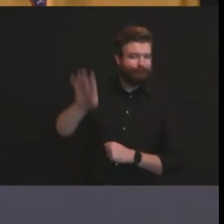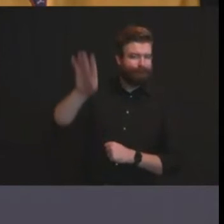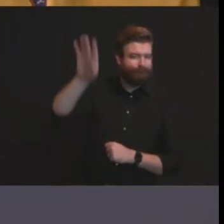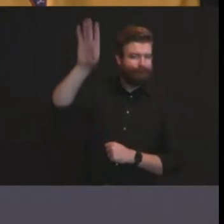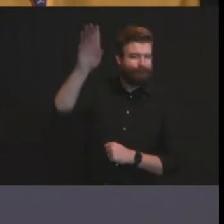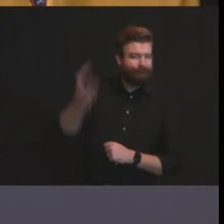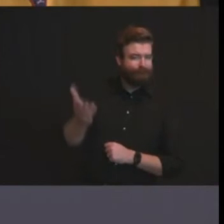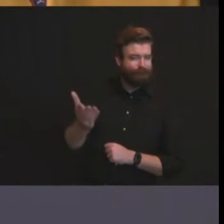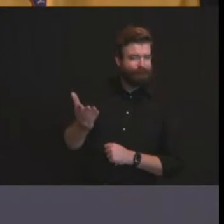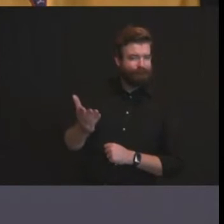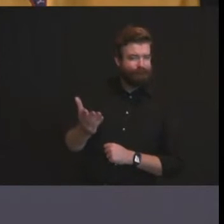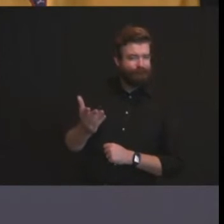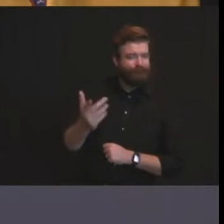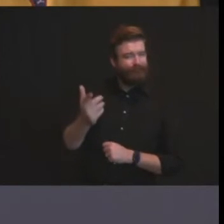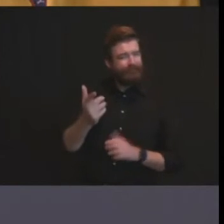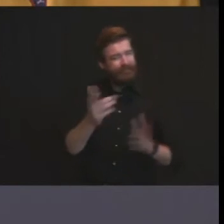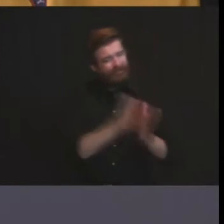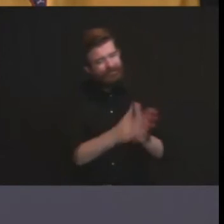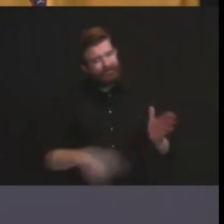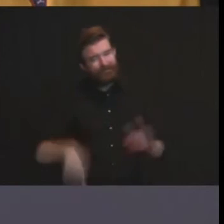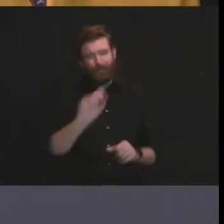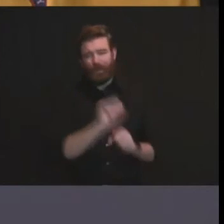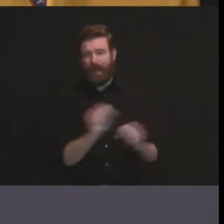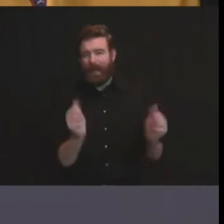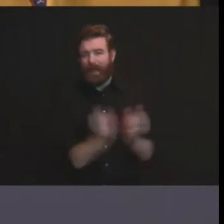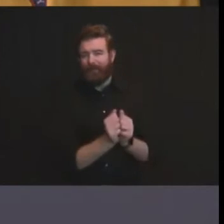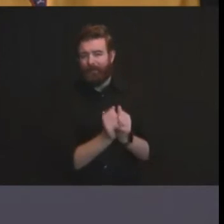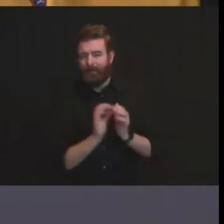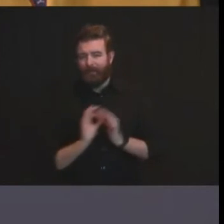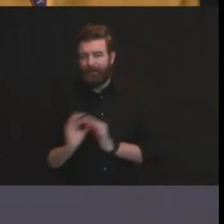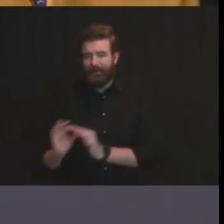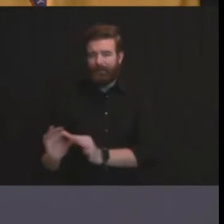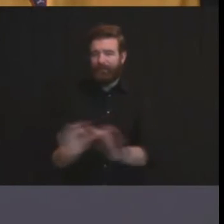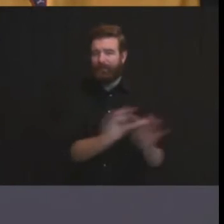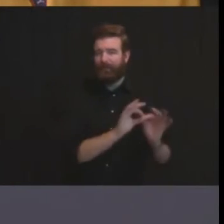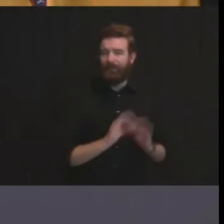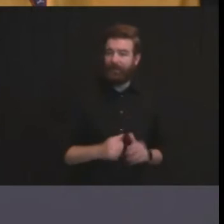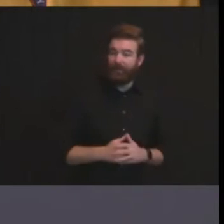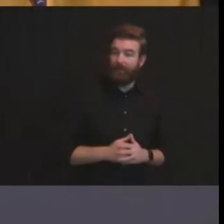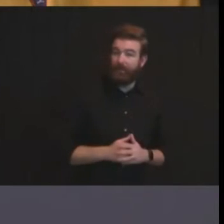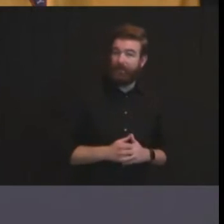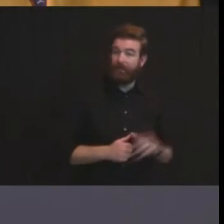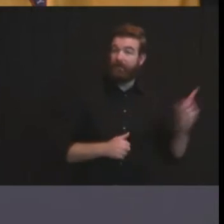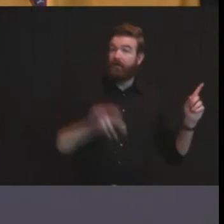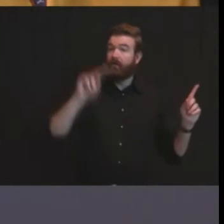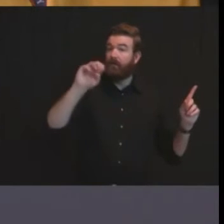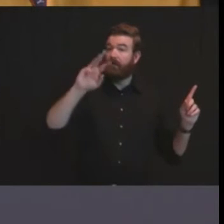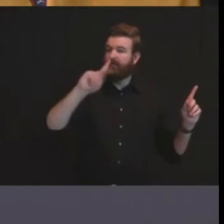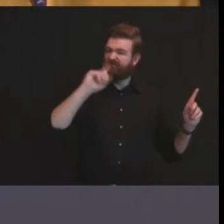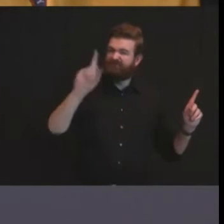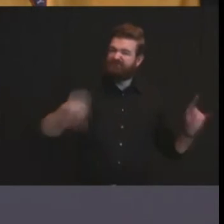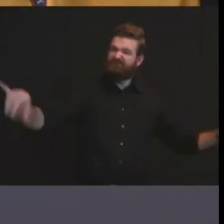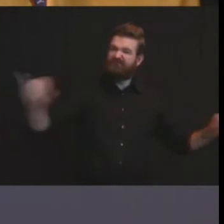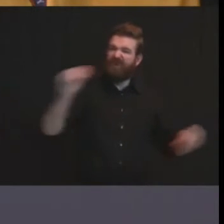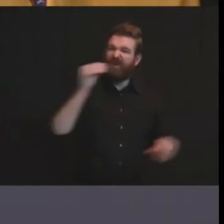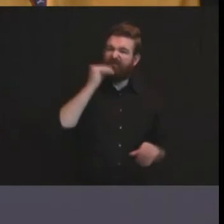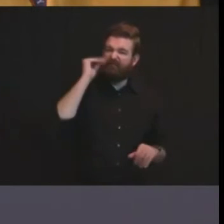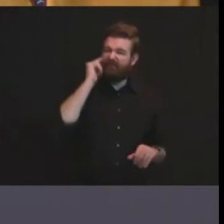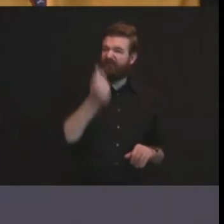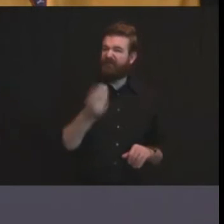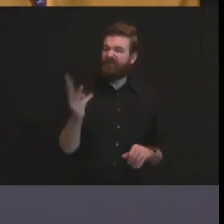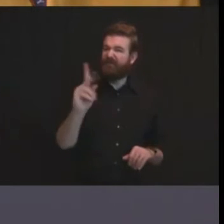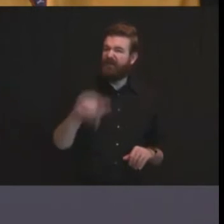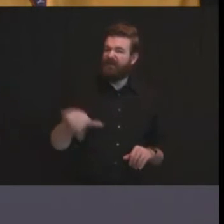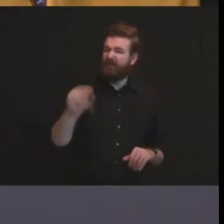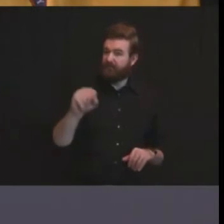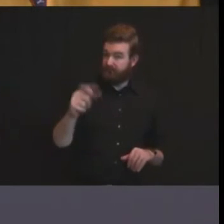state following newark's lead and asking everyone to stay home for like 10 days to kind of get a grip on this what's an update with the situation in